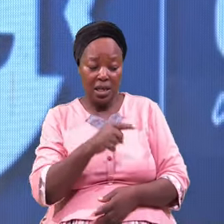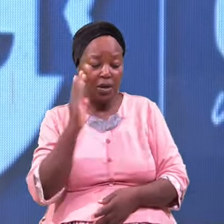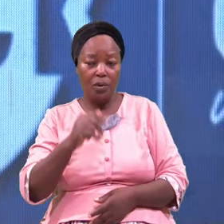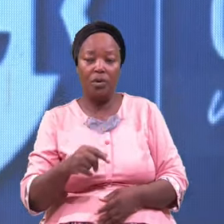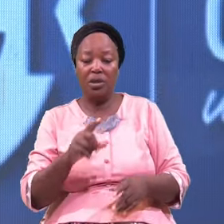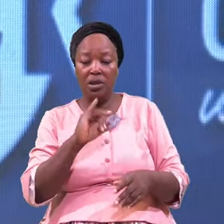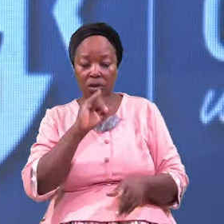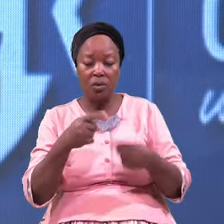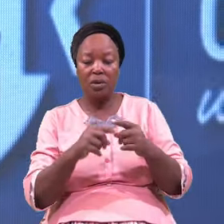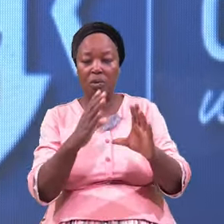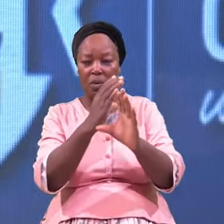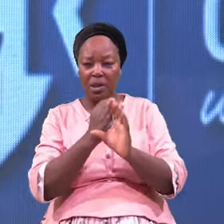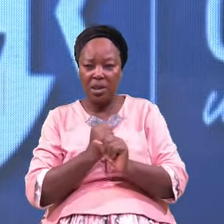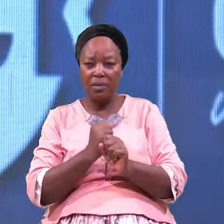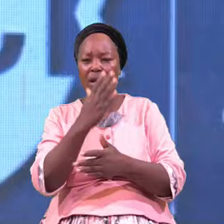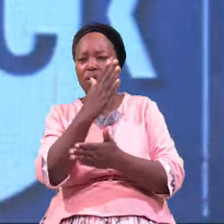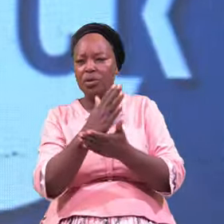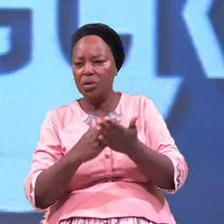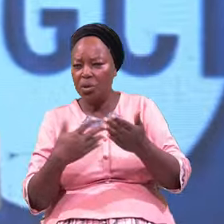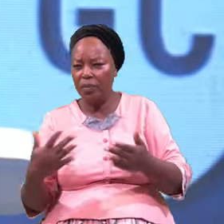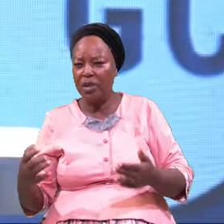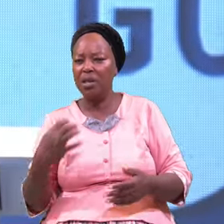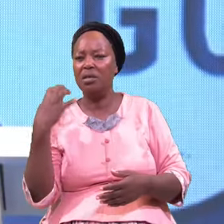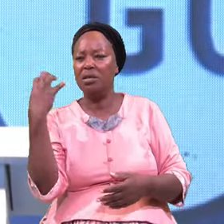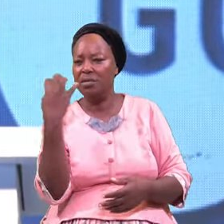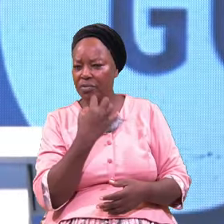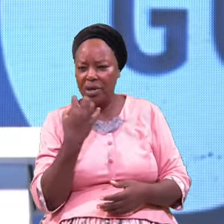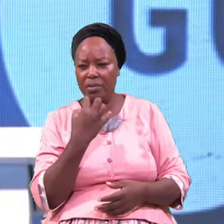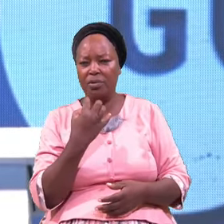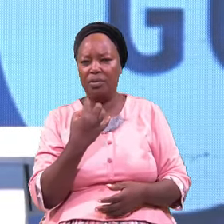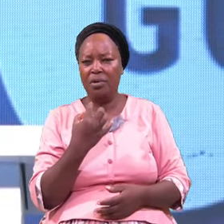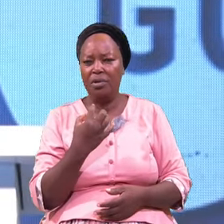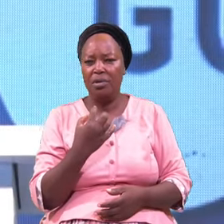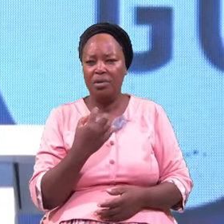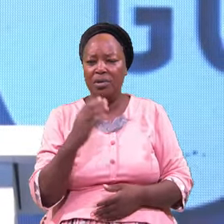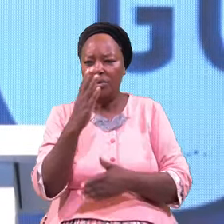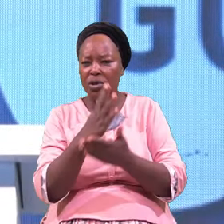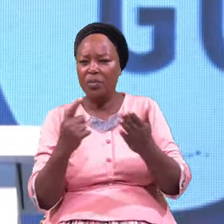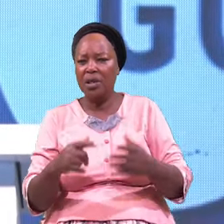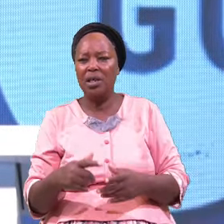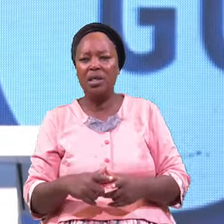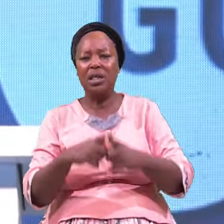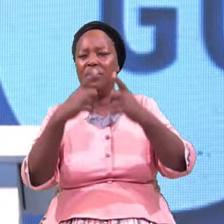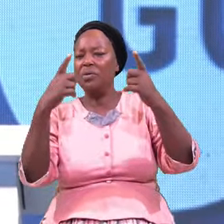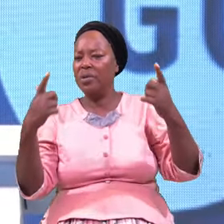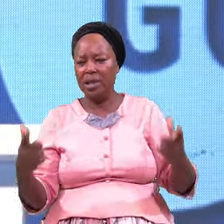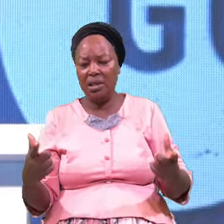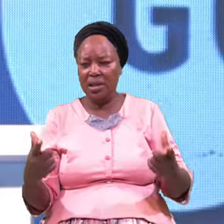Something Incredible Something Marvellous